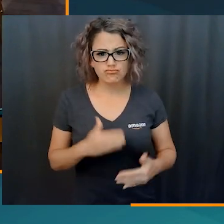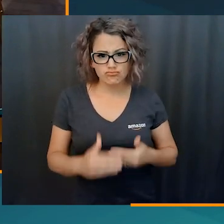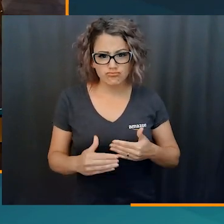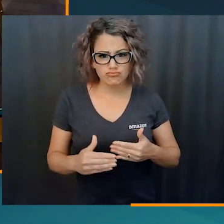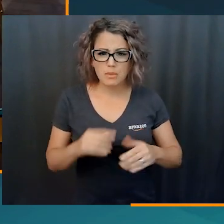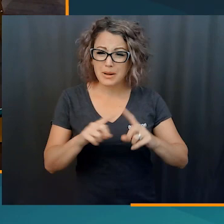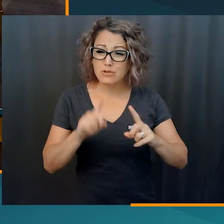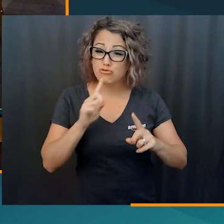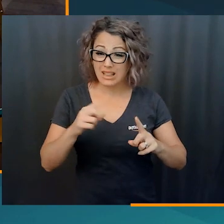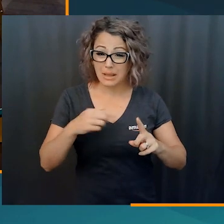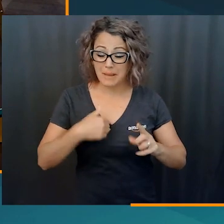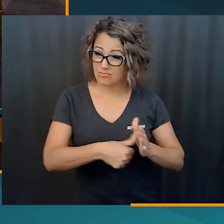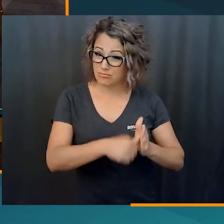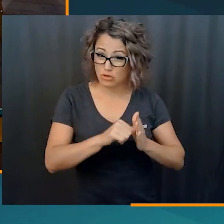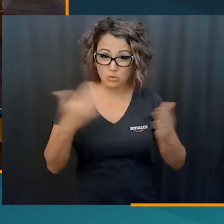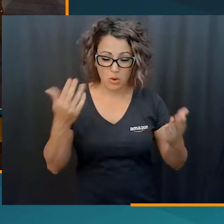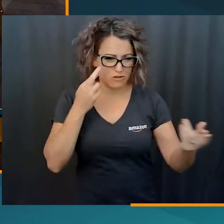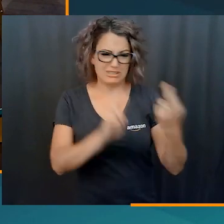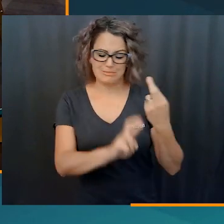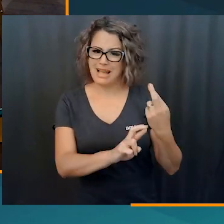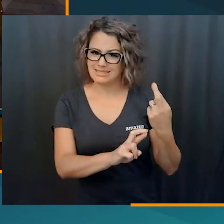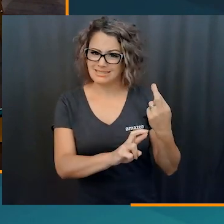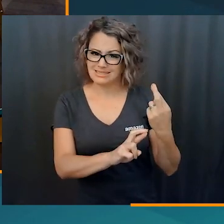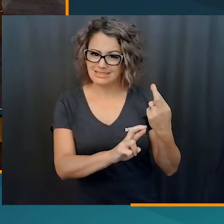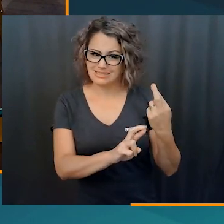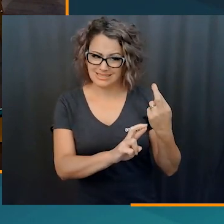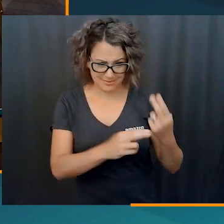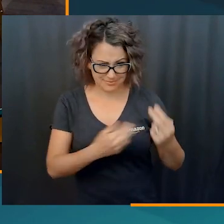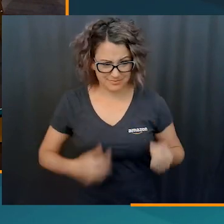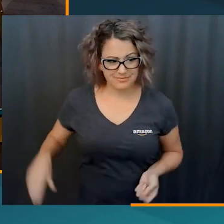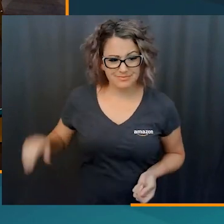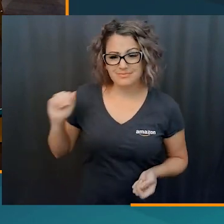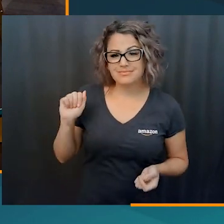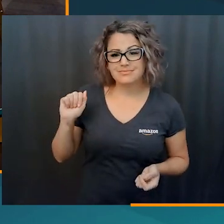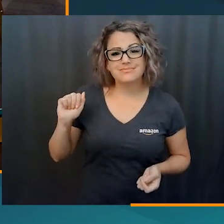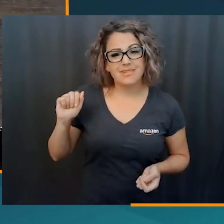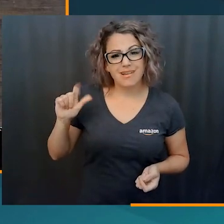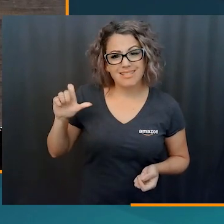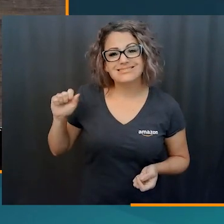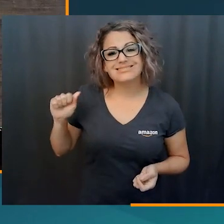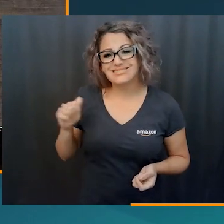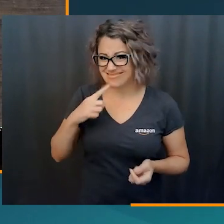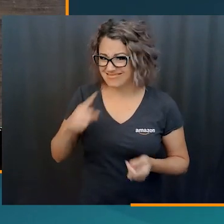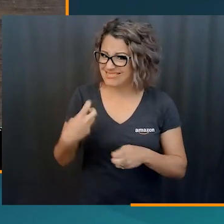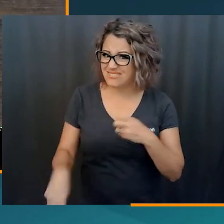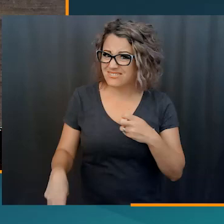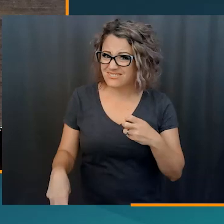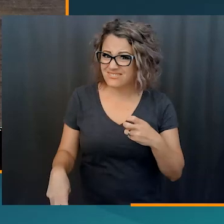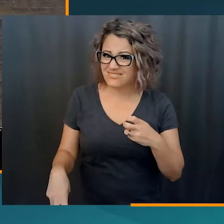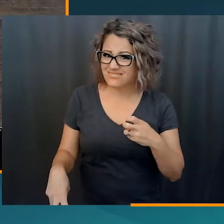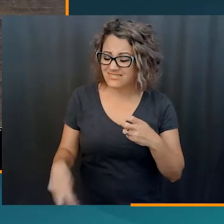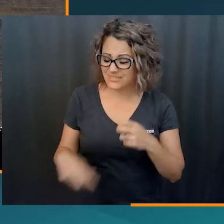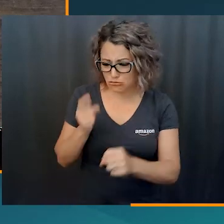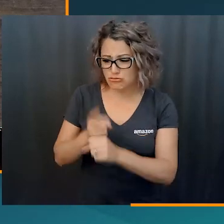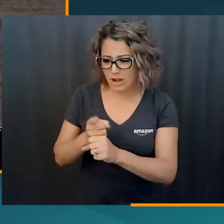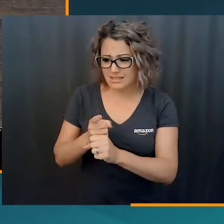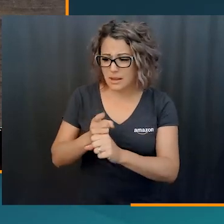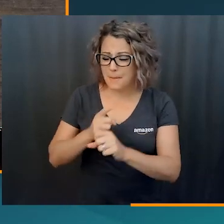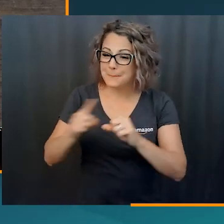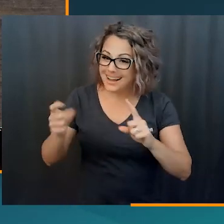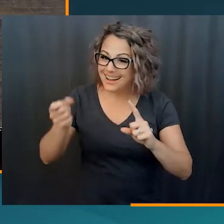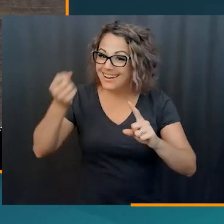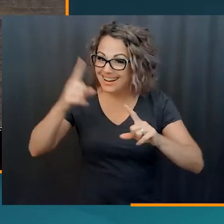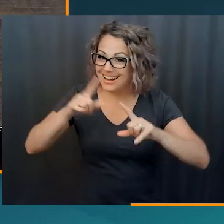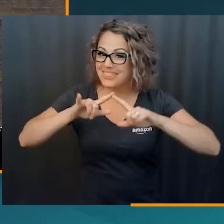you know, it's doable. And respect was the theme of the day to day there. I mean, I think it is a tough,